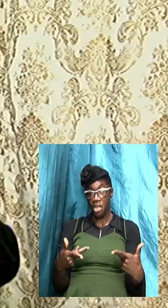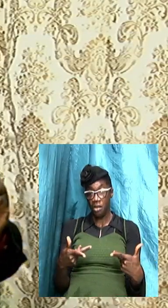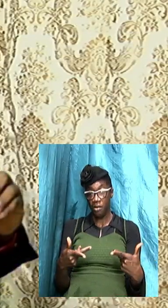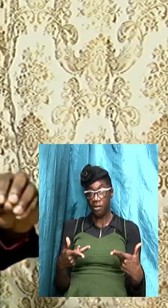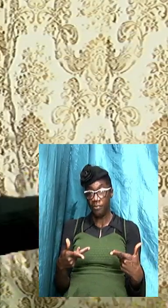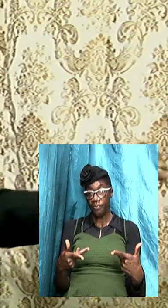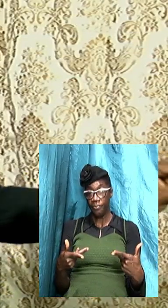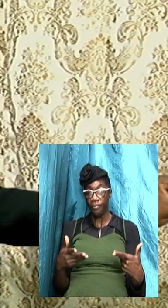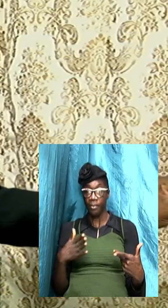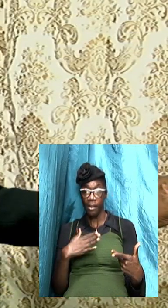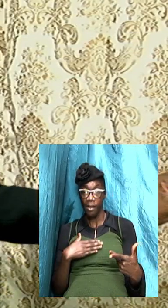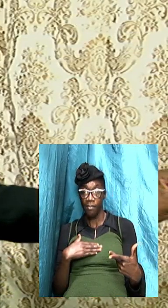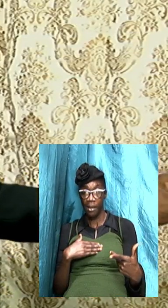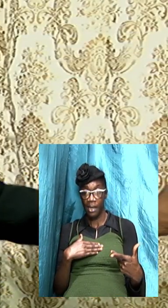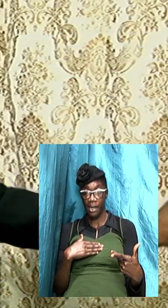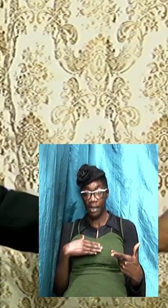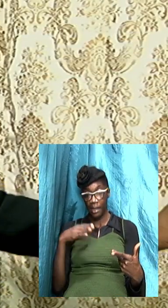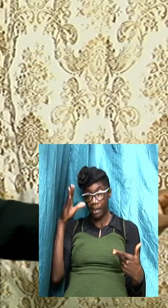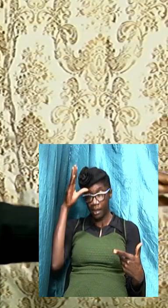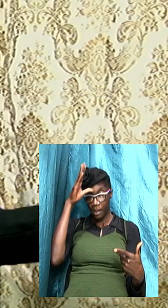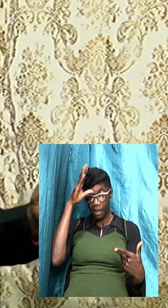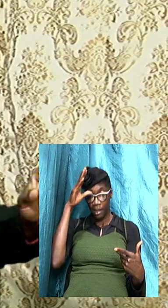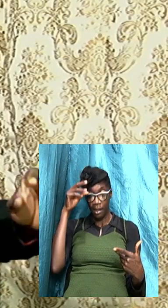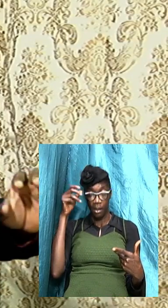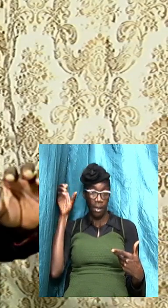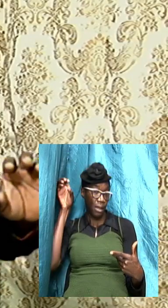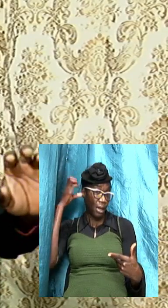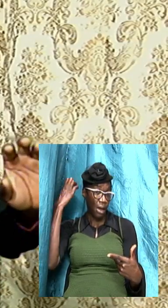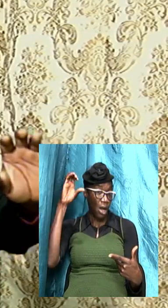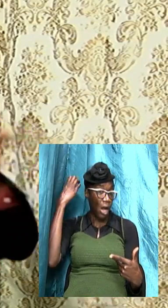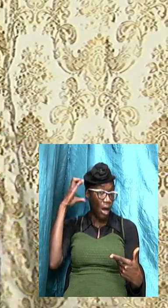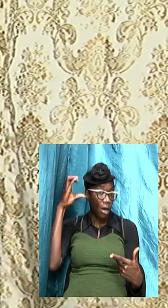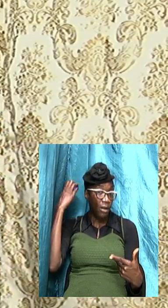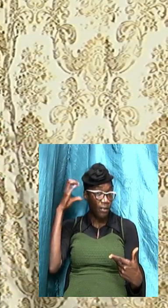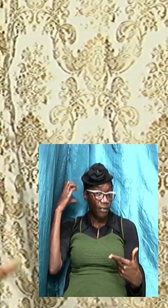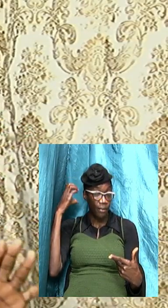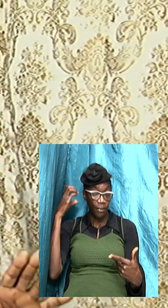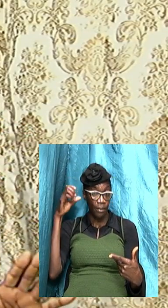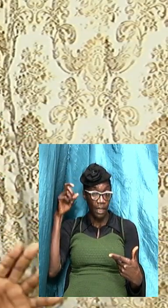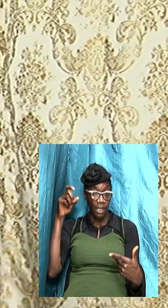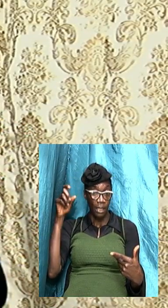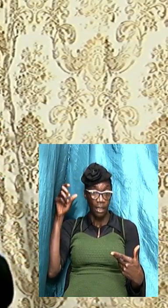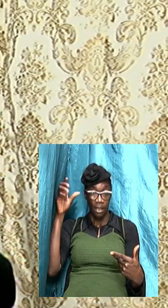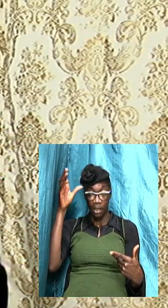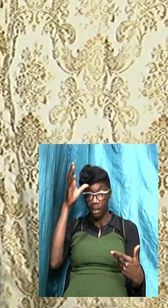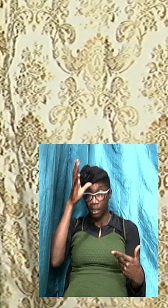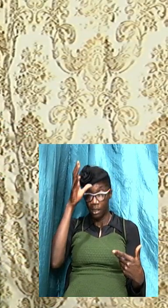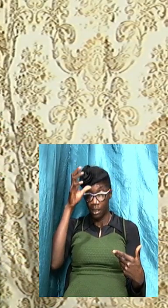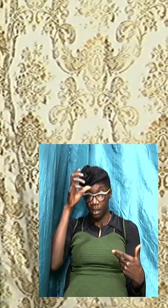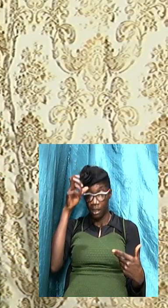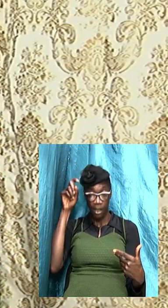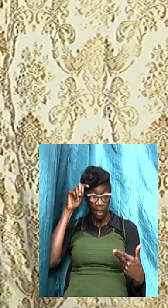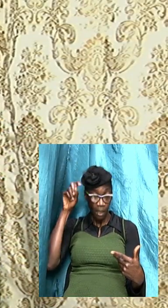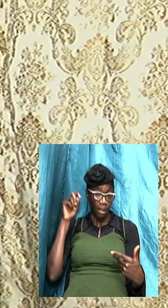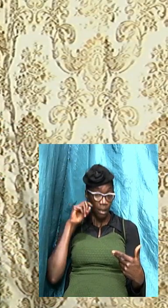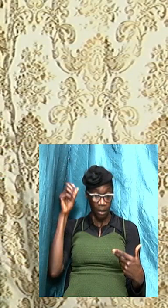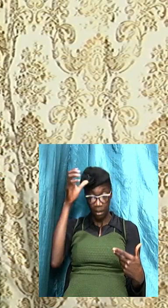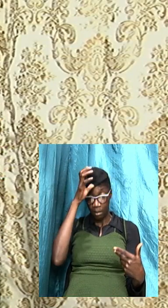my cousin is an homosexual and then they have to pat it down first before they mention it